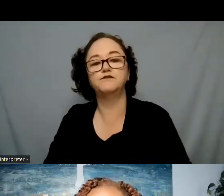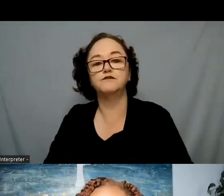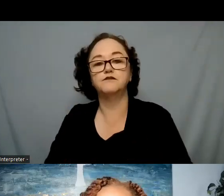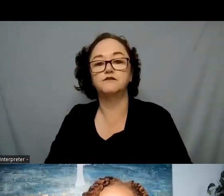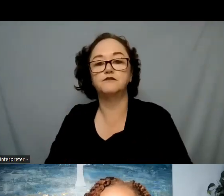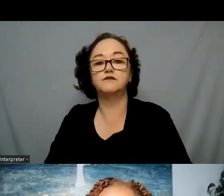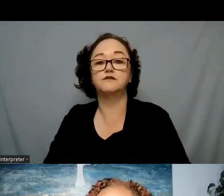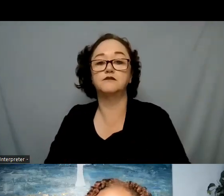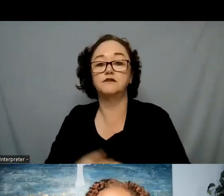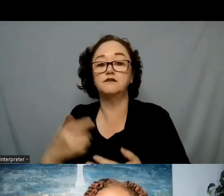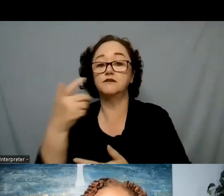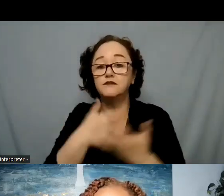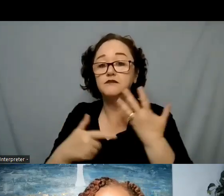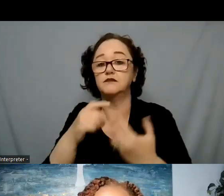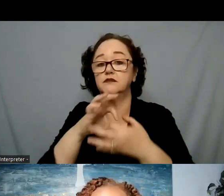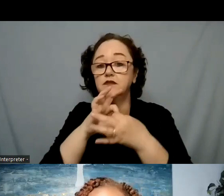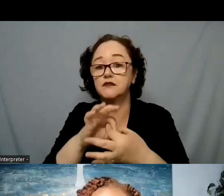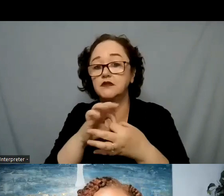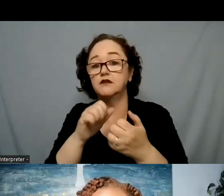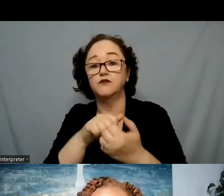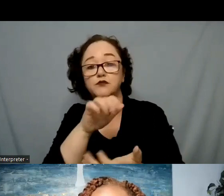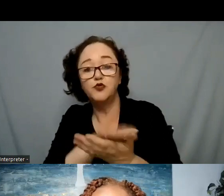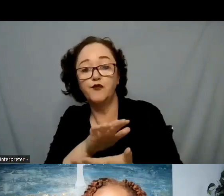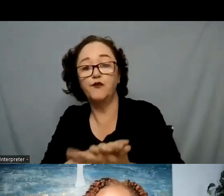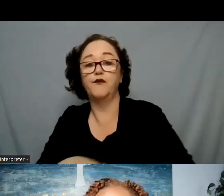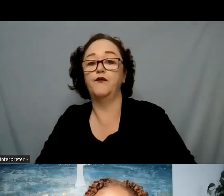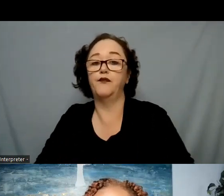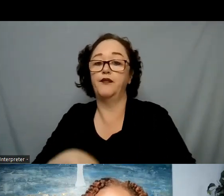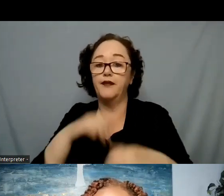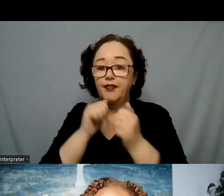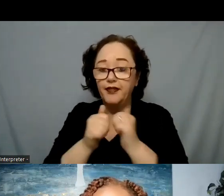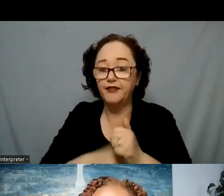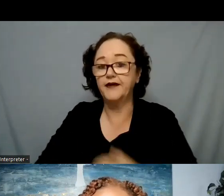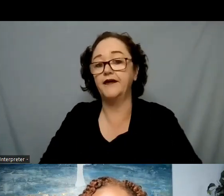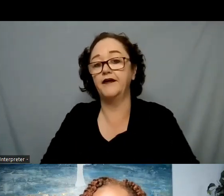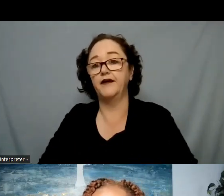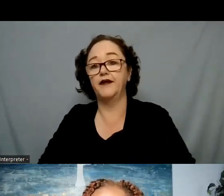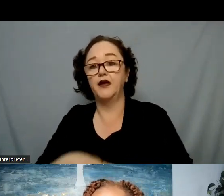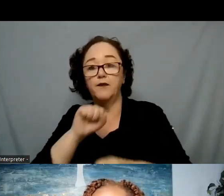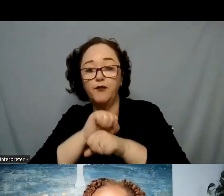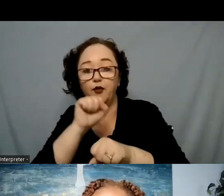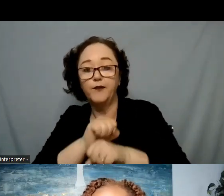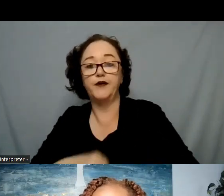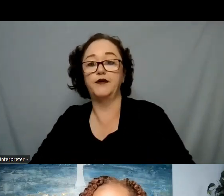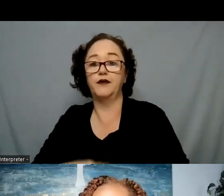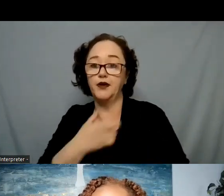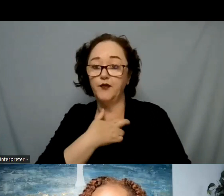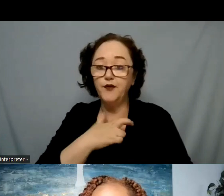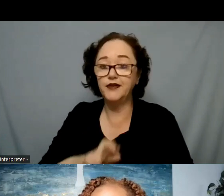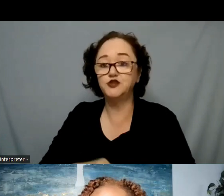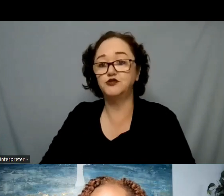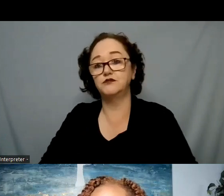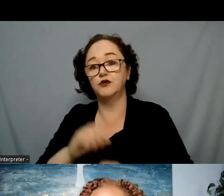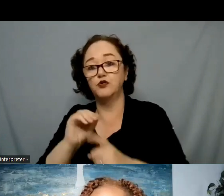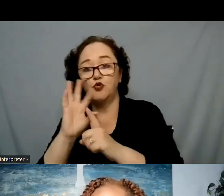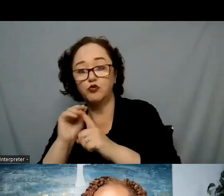peers athletics having a job religion or with your culture and so finding healthy